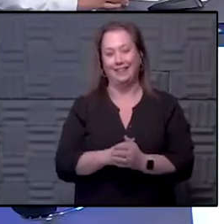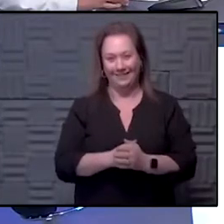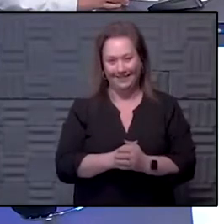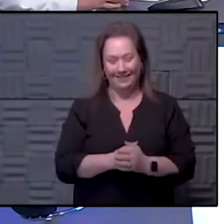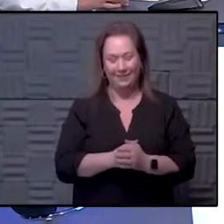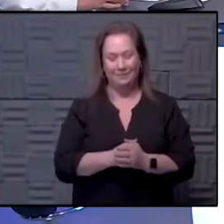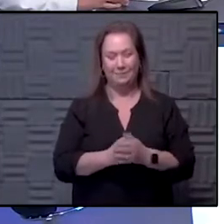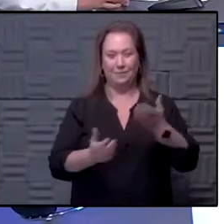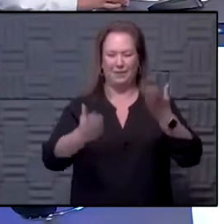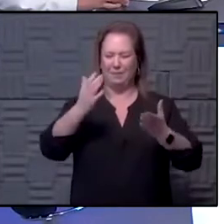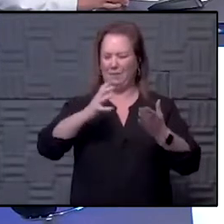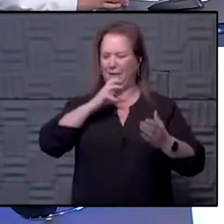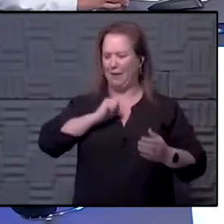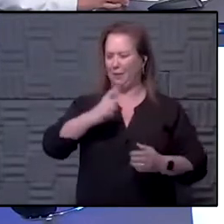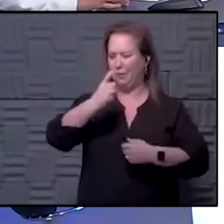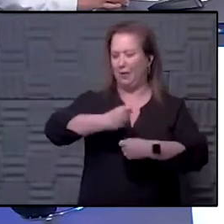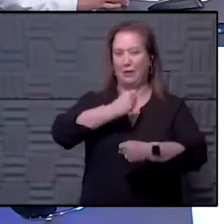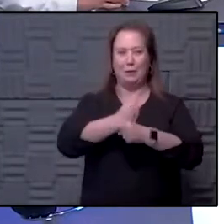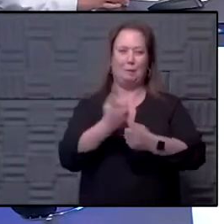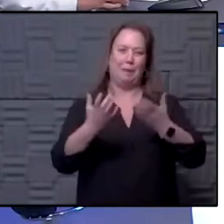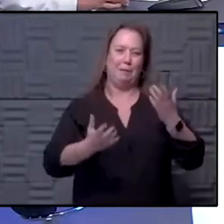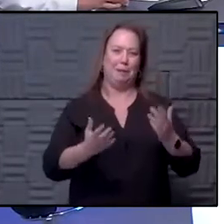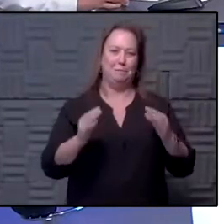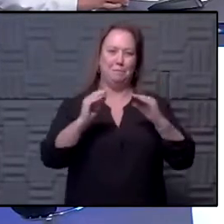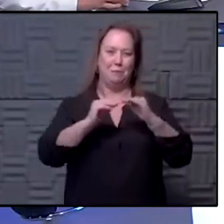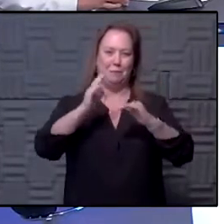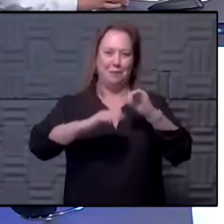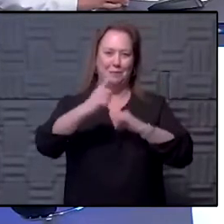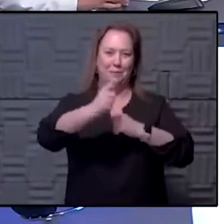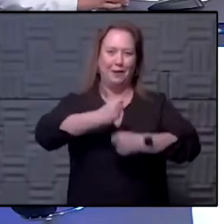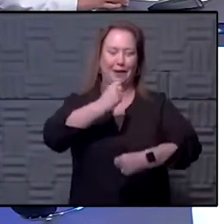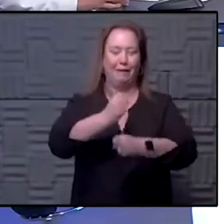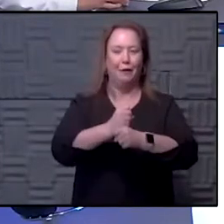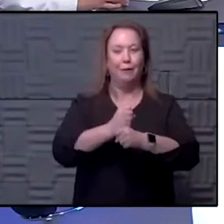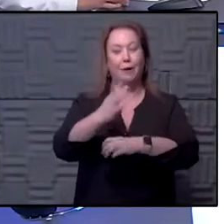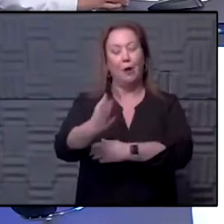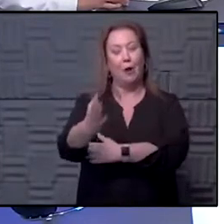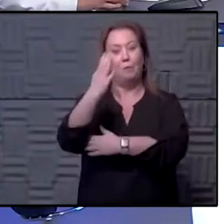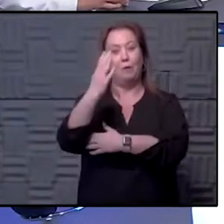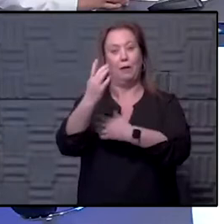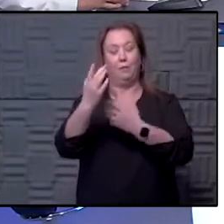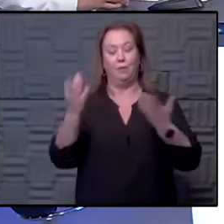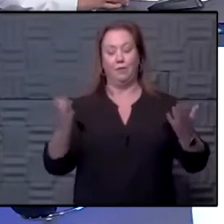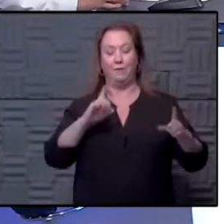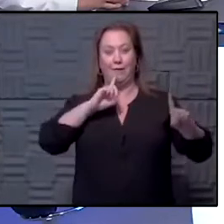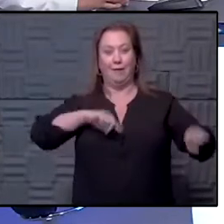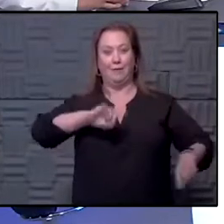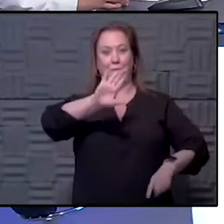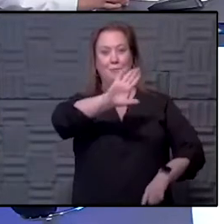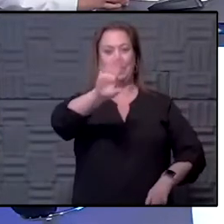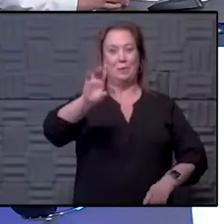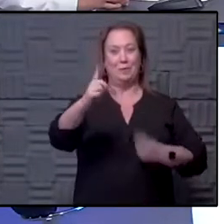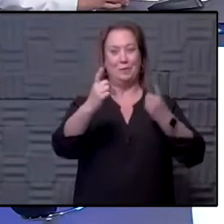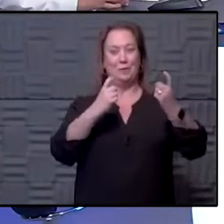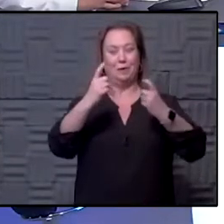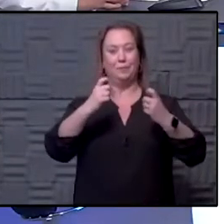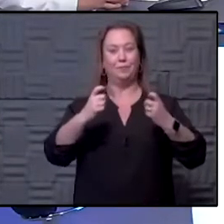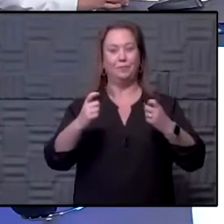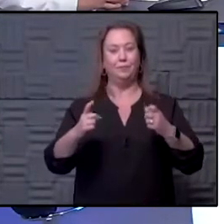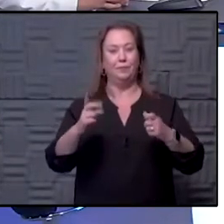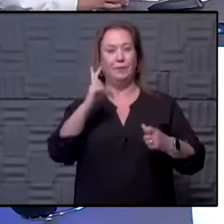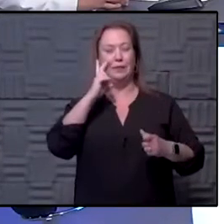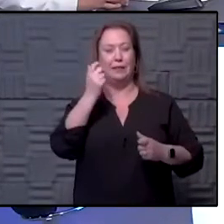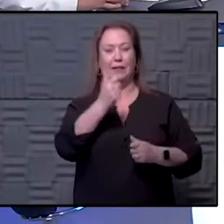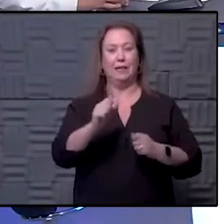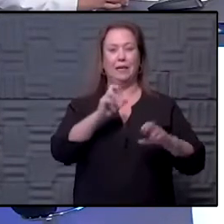Yeah. Maybe we've only aged one year, maybe a little bit more. So, this is our morning to answer your questions, but before we go there, let's first see if there are